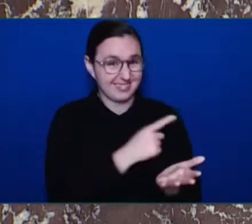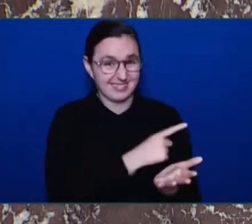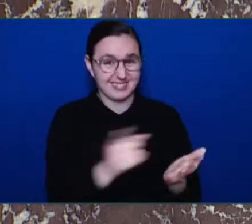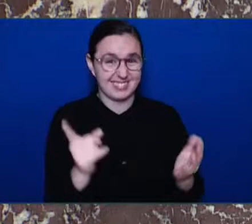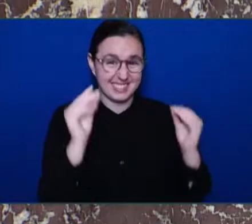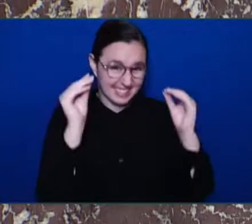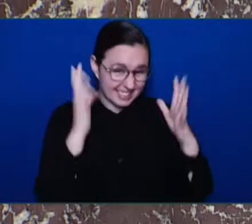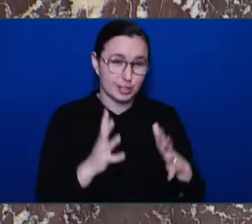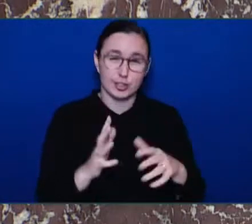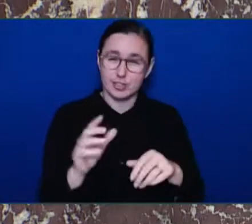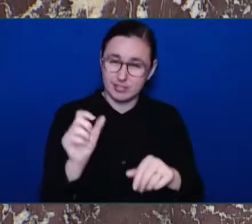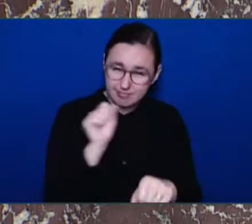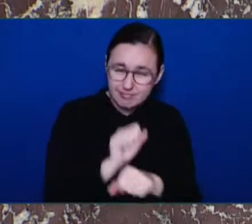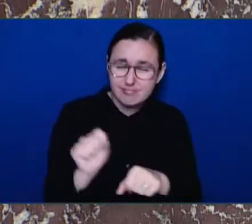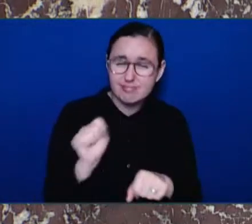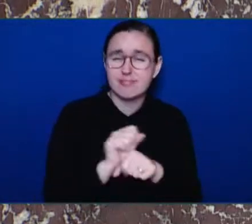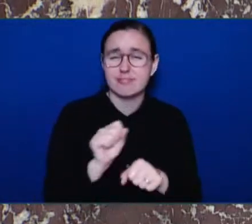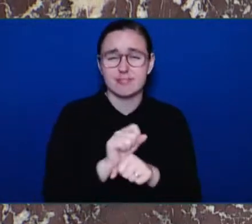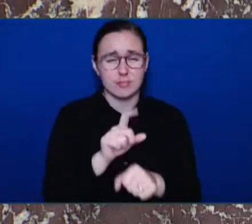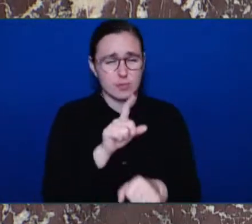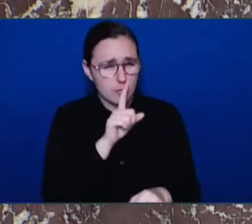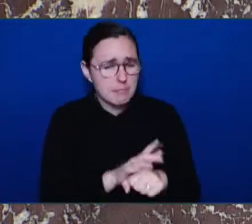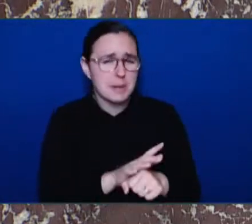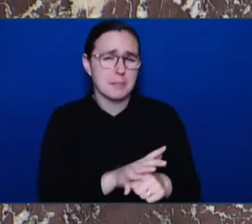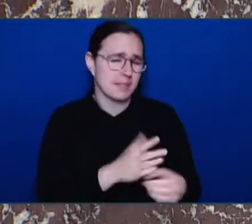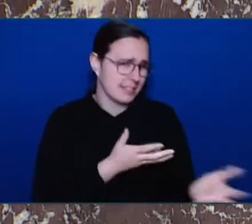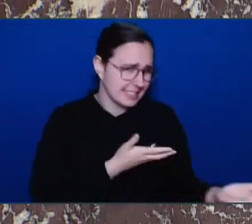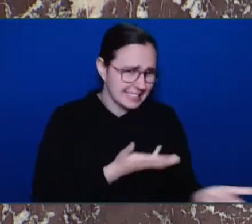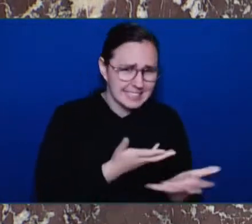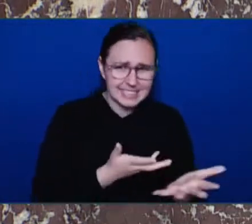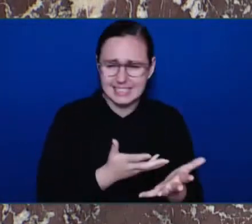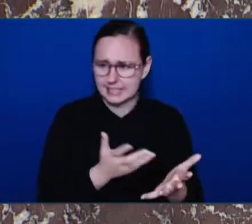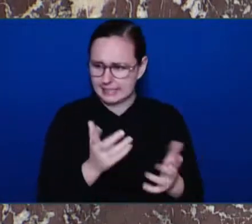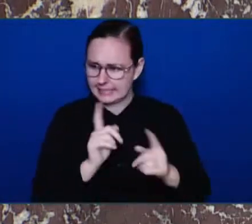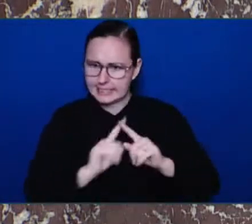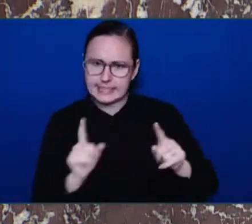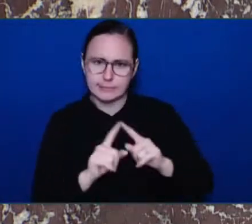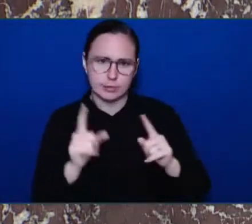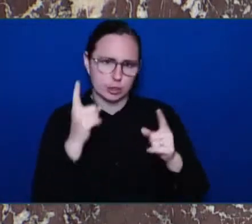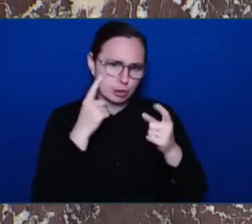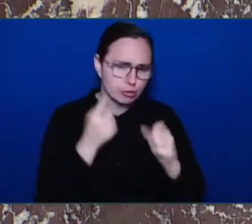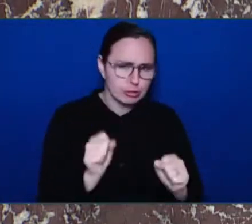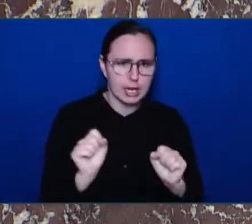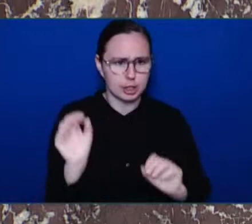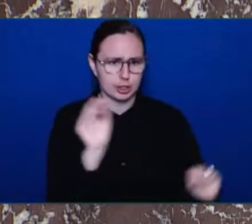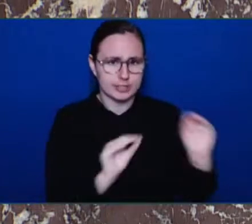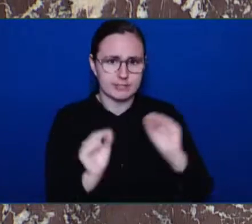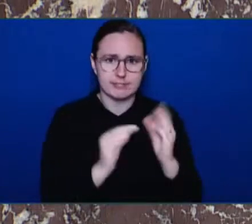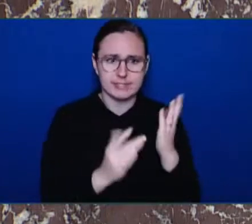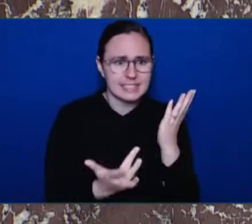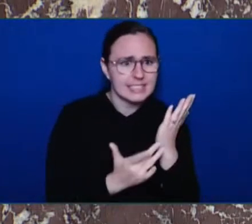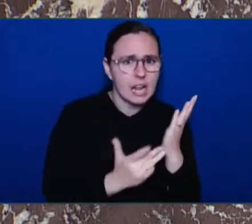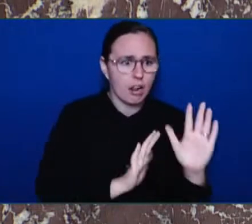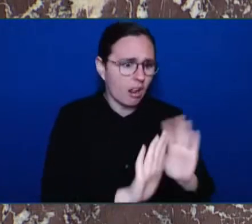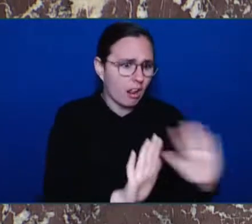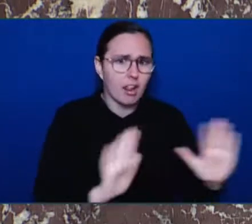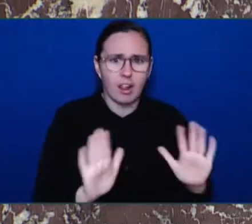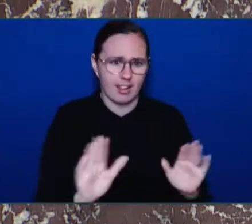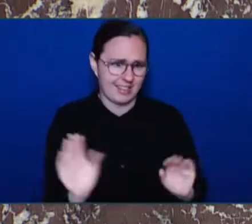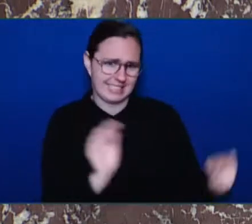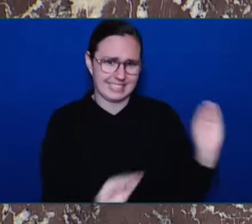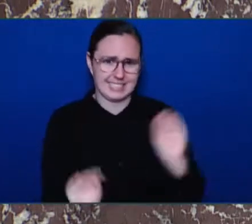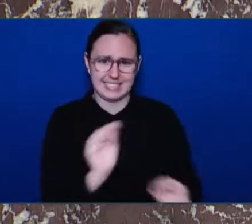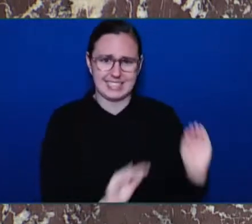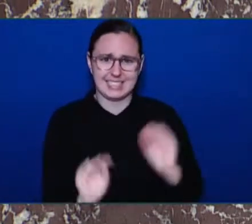innovated and experimented with new platforms, facilitating virtual field trips, recess groups and other activities